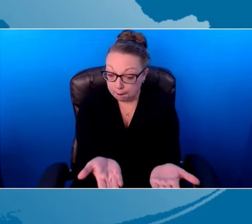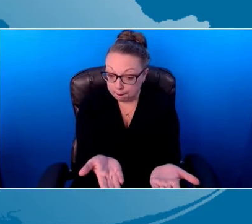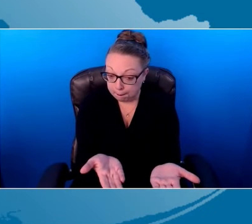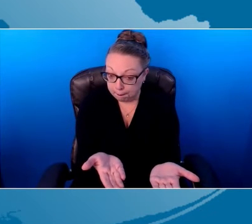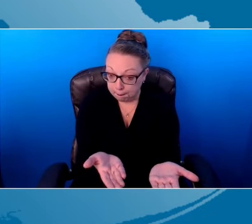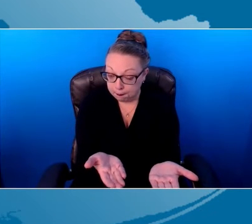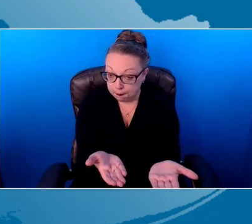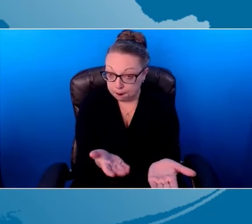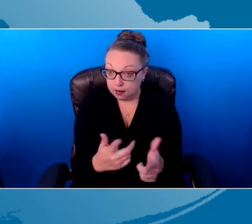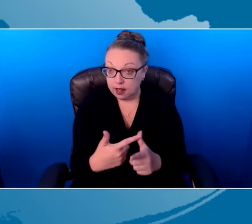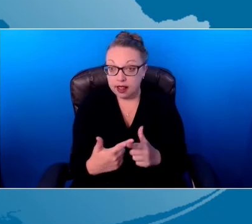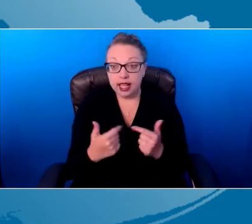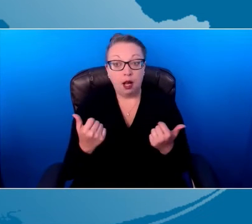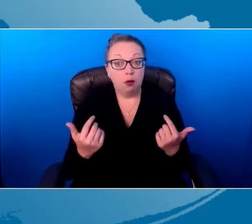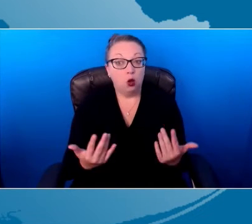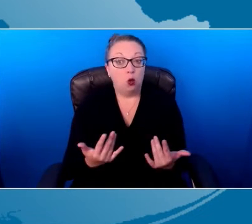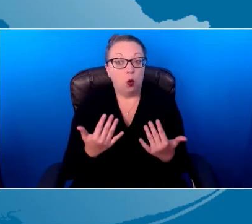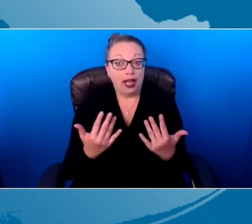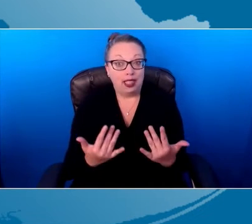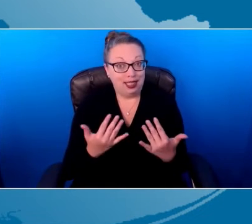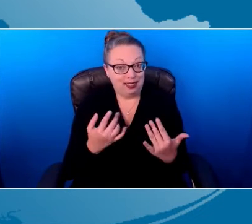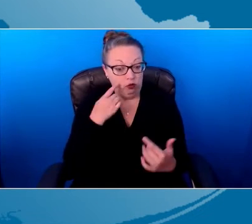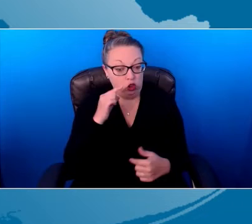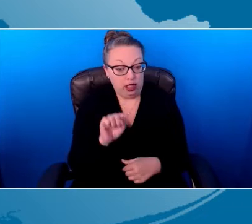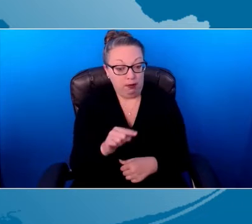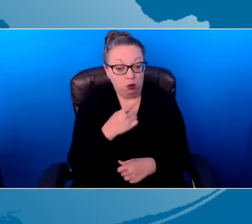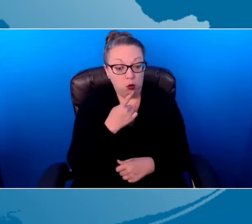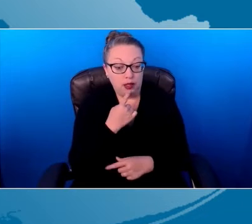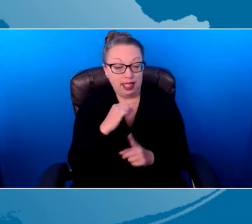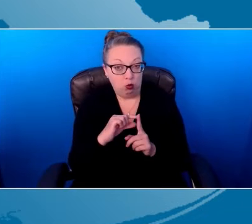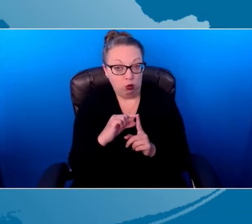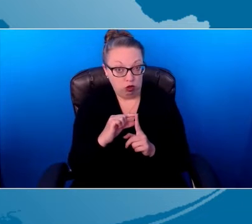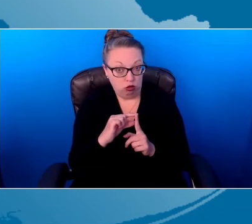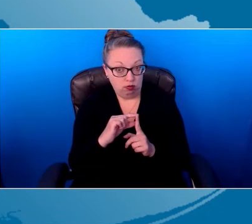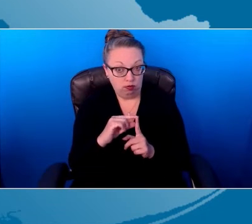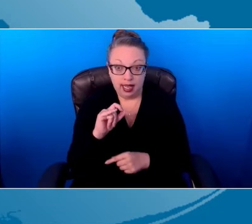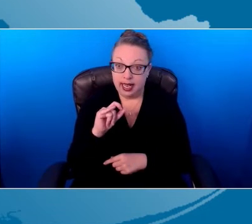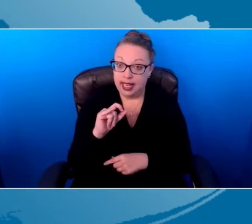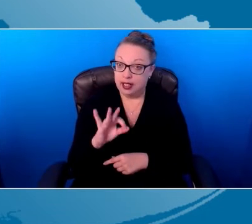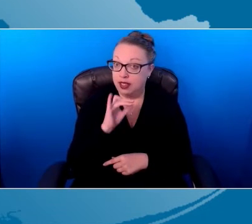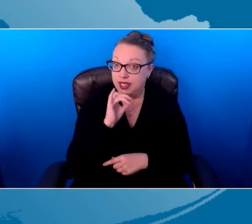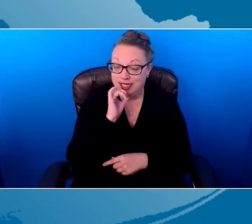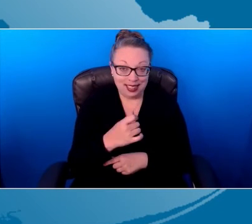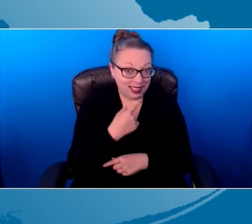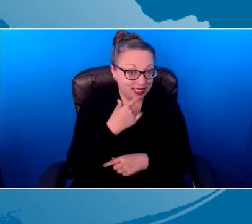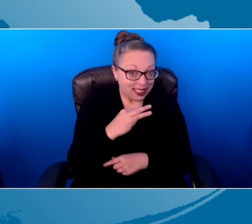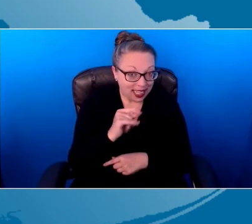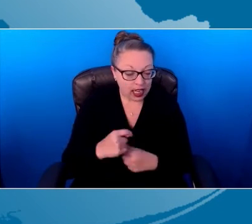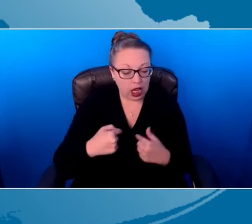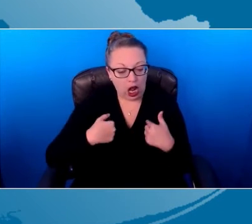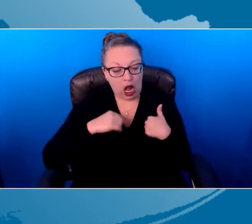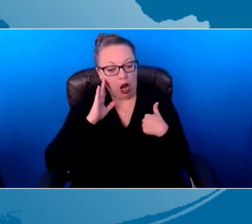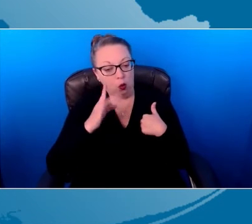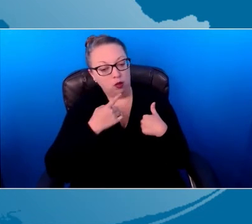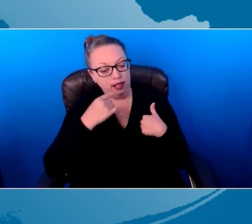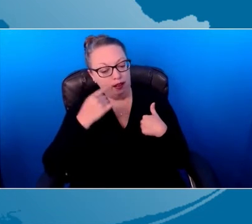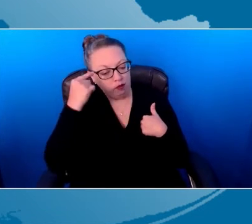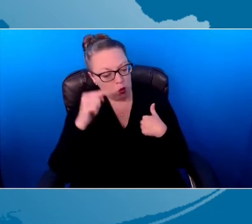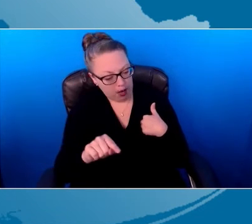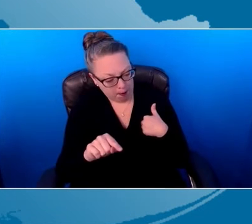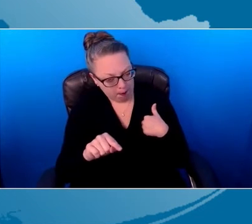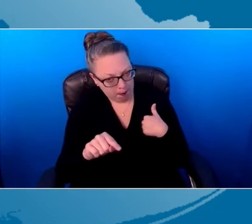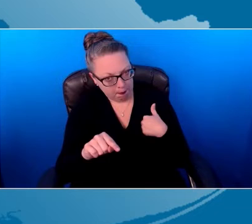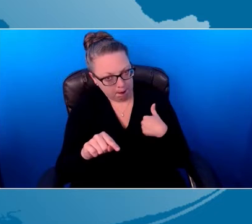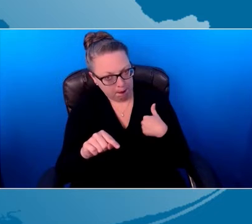And then I'm going to wait for him to try to say the word. And if he doesn't say it, I'm going to say it for him and make sure that he's able to see my